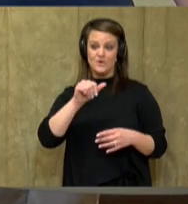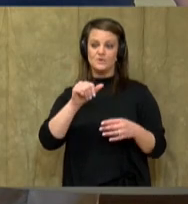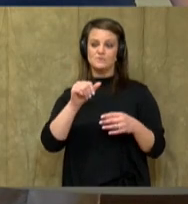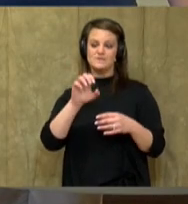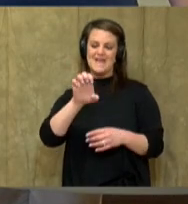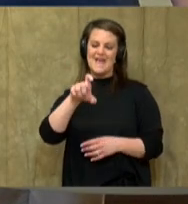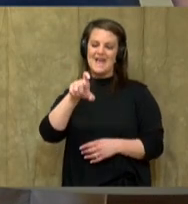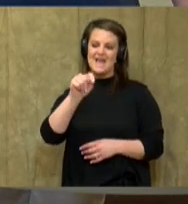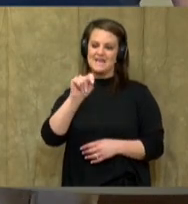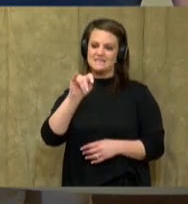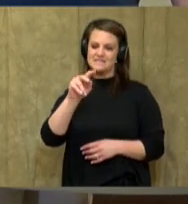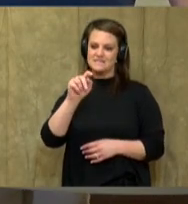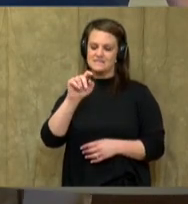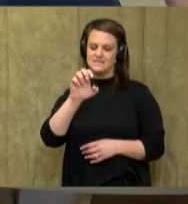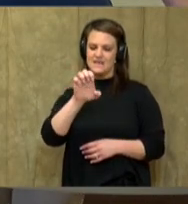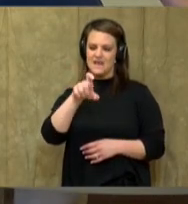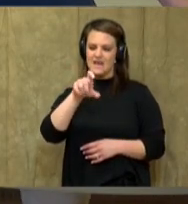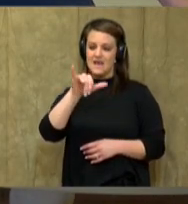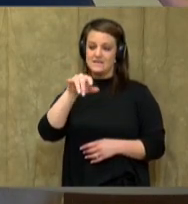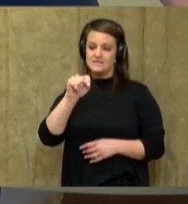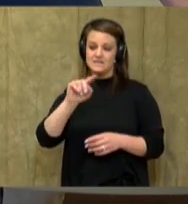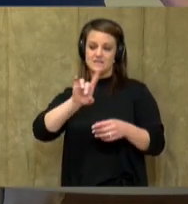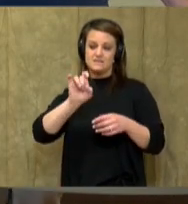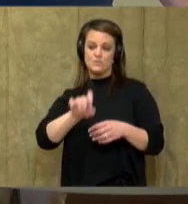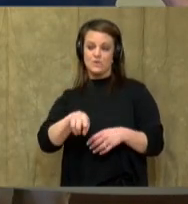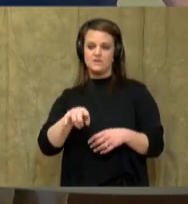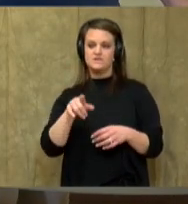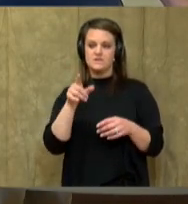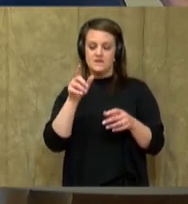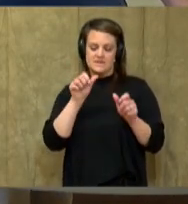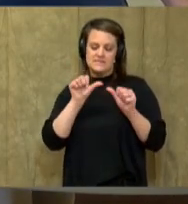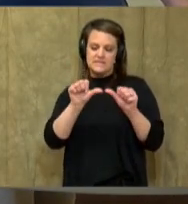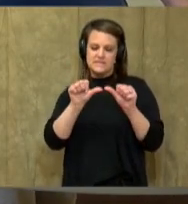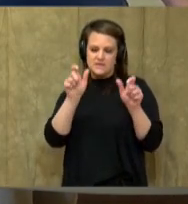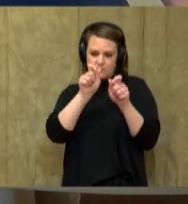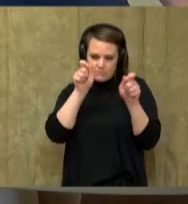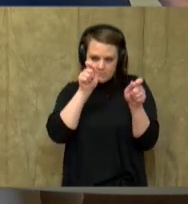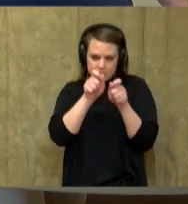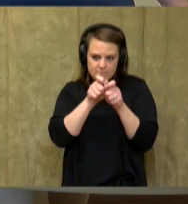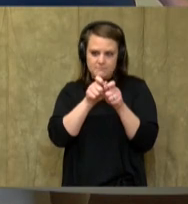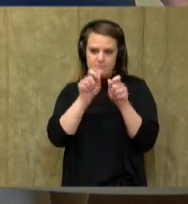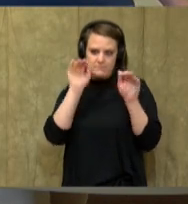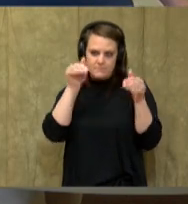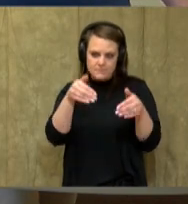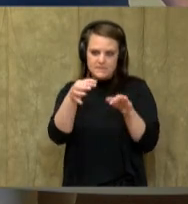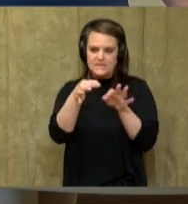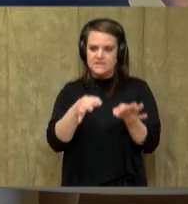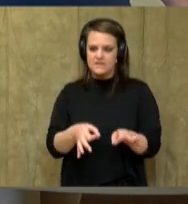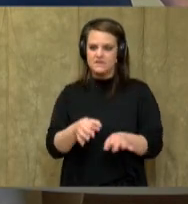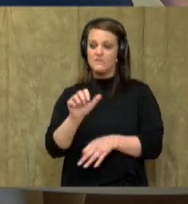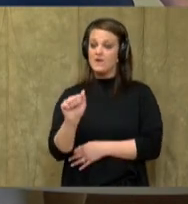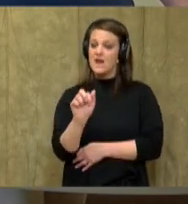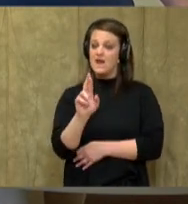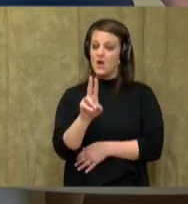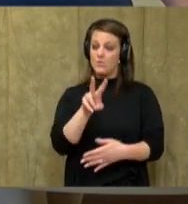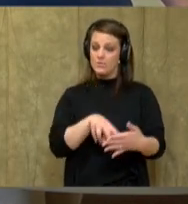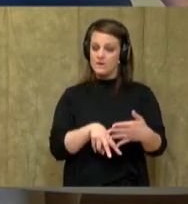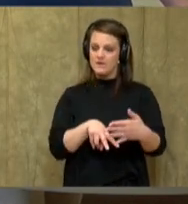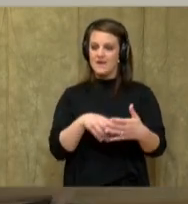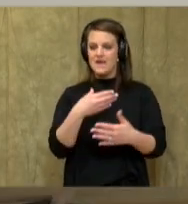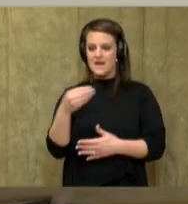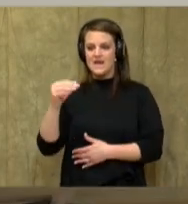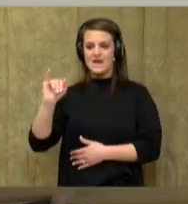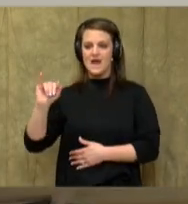is to continue paying attention to details while you're reading your AR book and you're doing your I